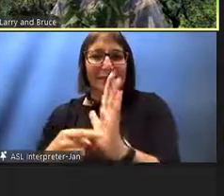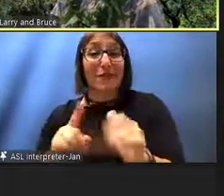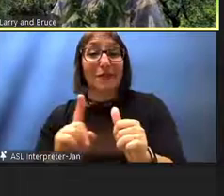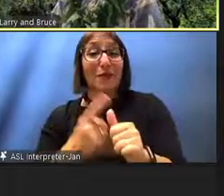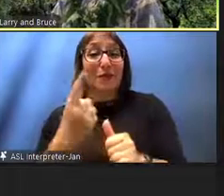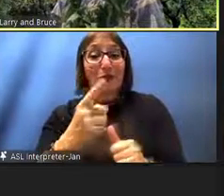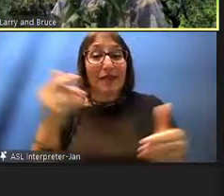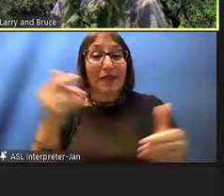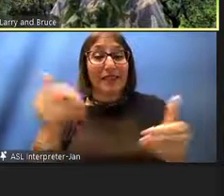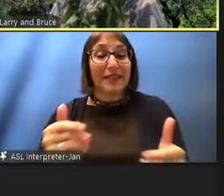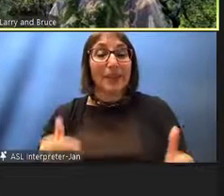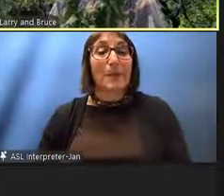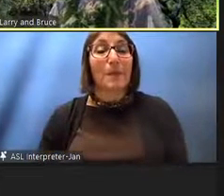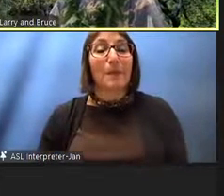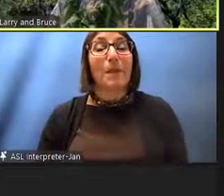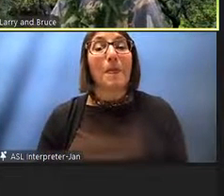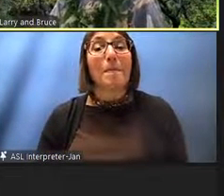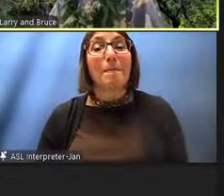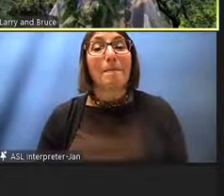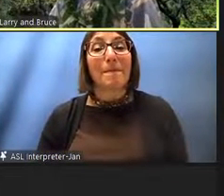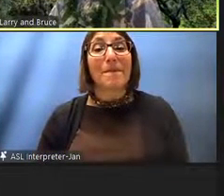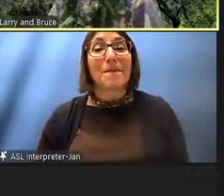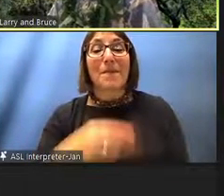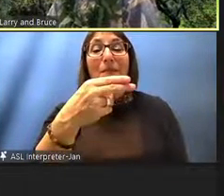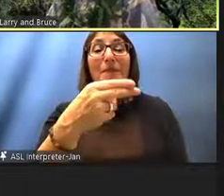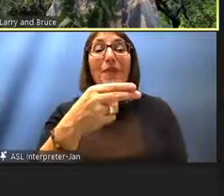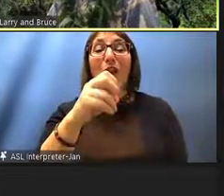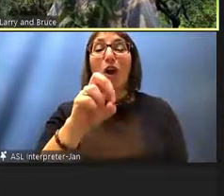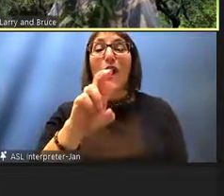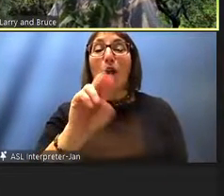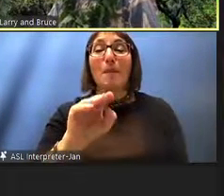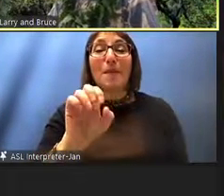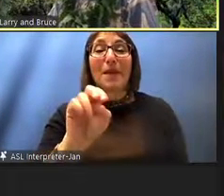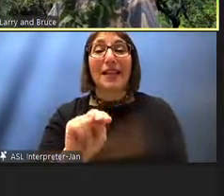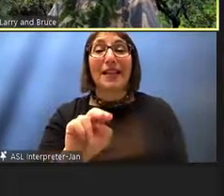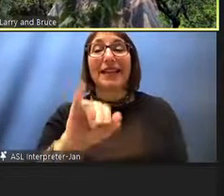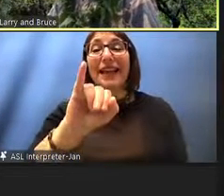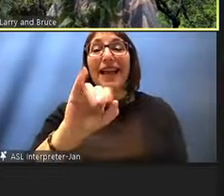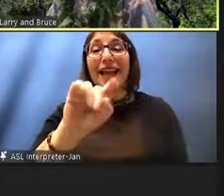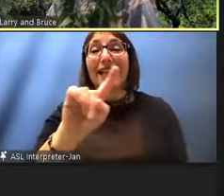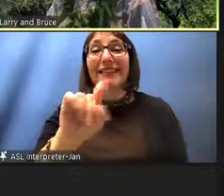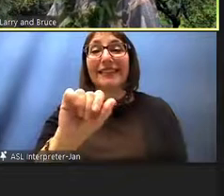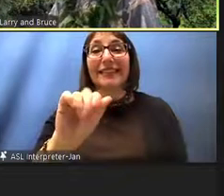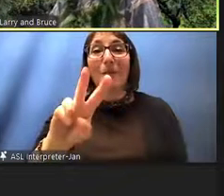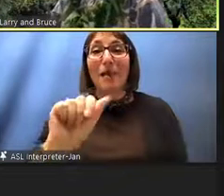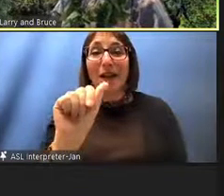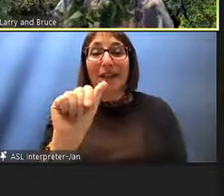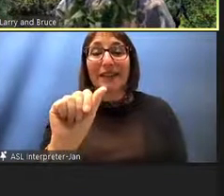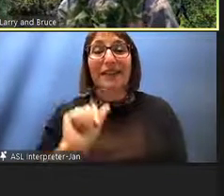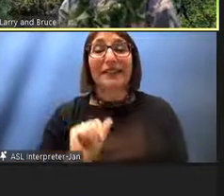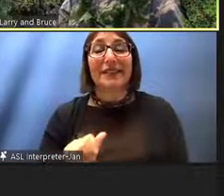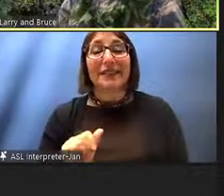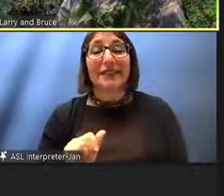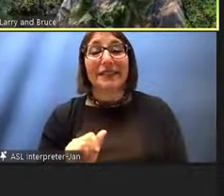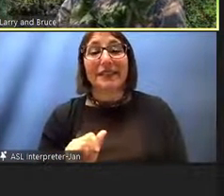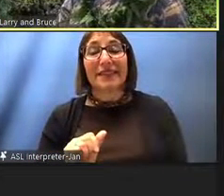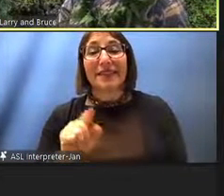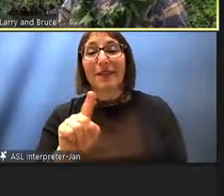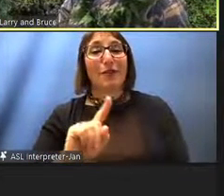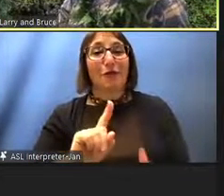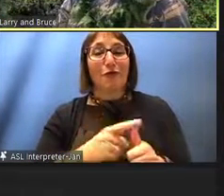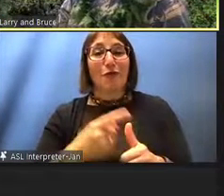might miss, is Herman Aizawa. The first superintendent